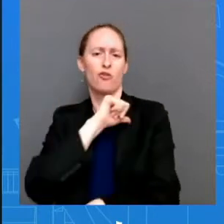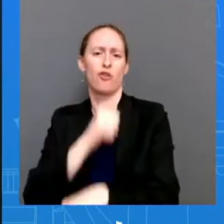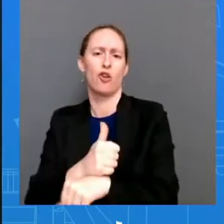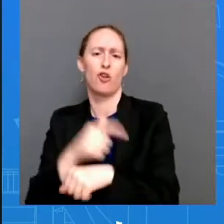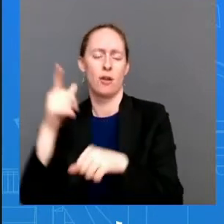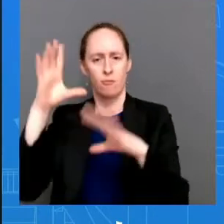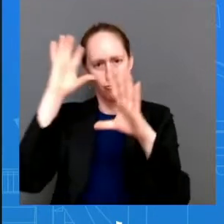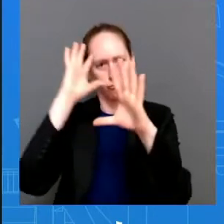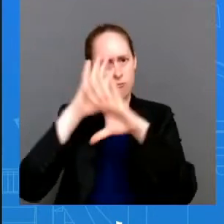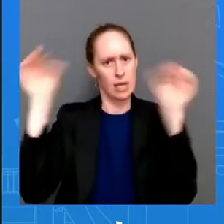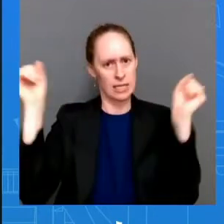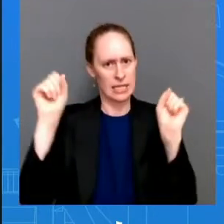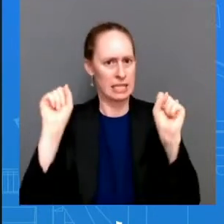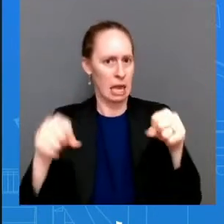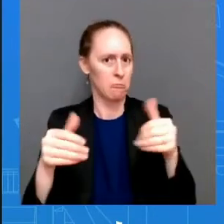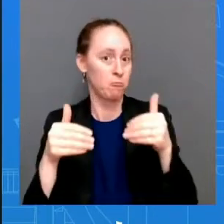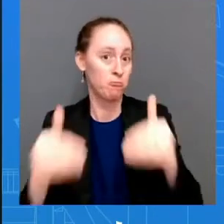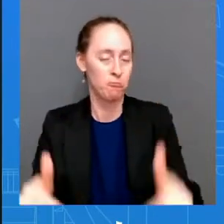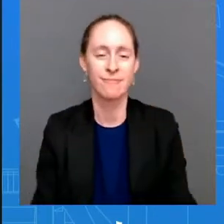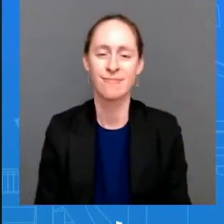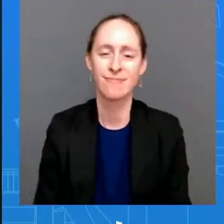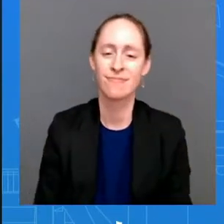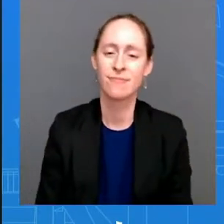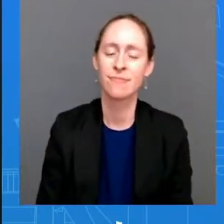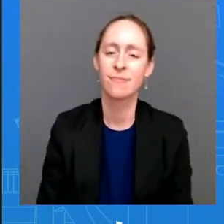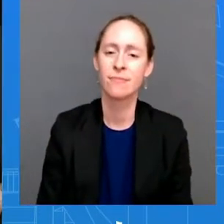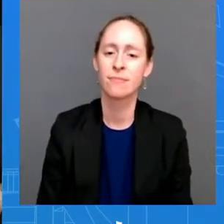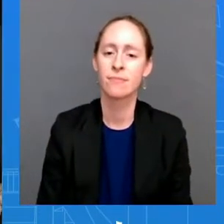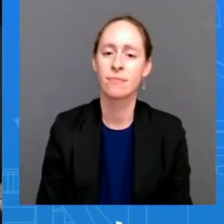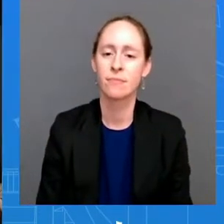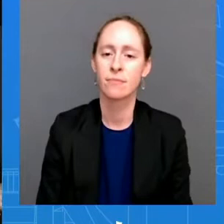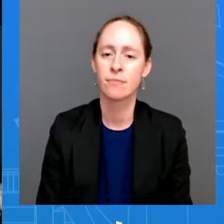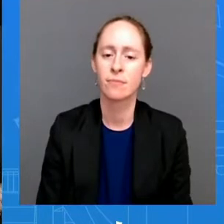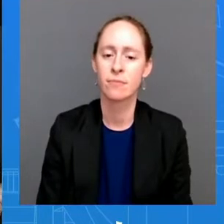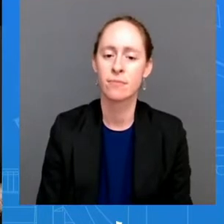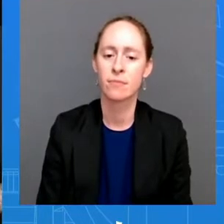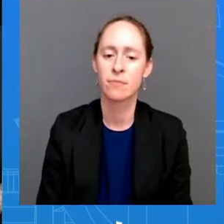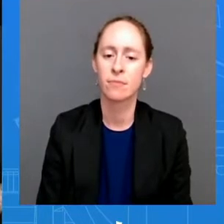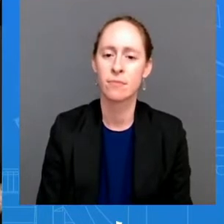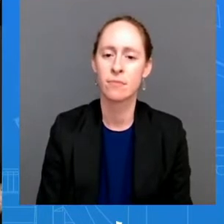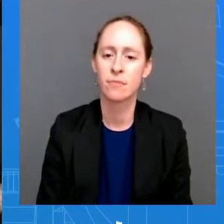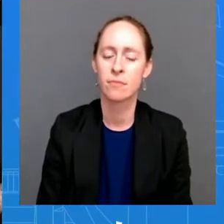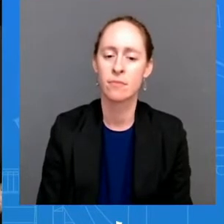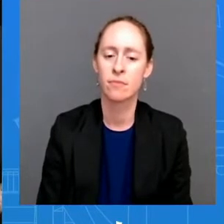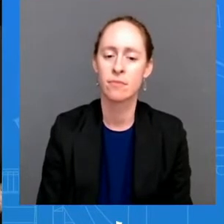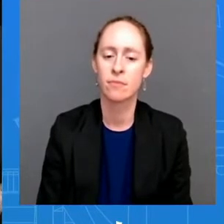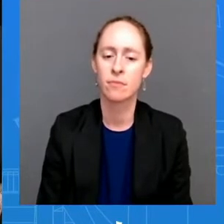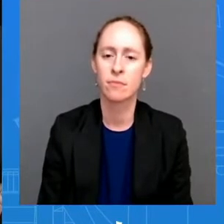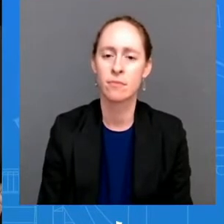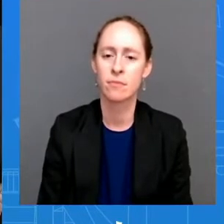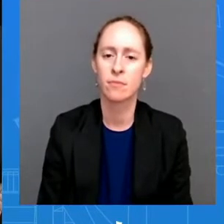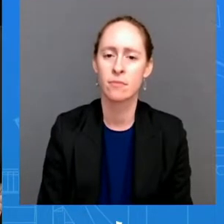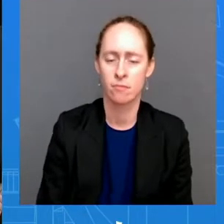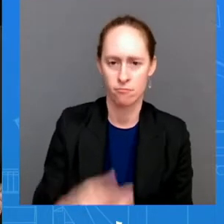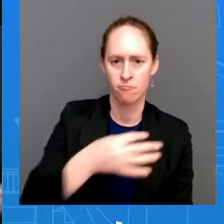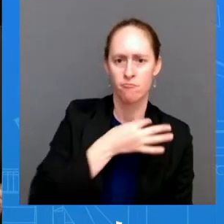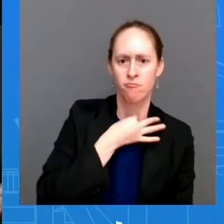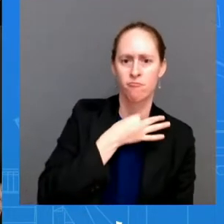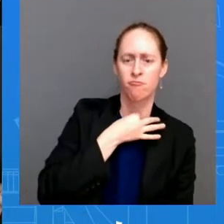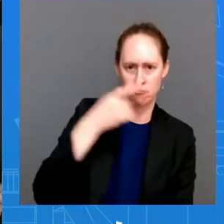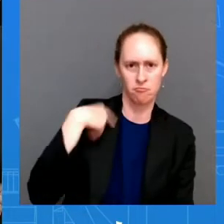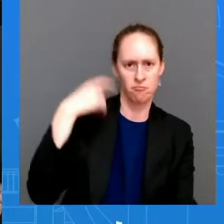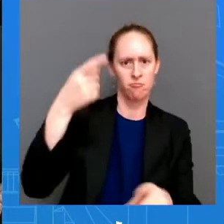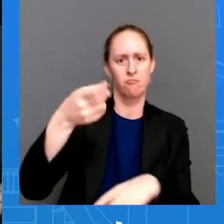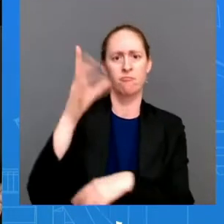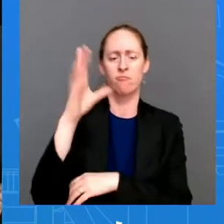a quick question again on oil you know 100 000 barrels a day it's enough to basically cover i think 86 seconds